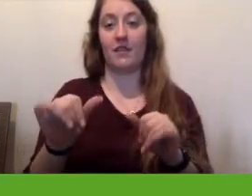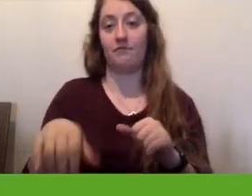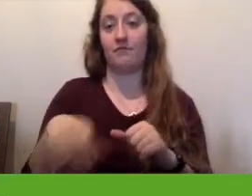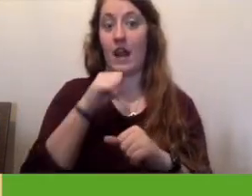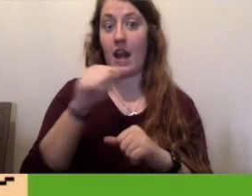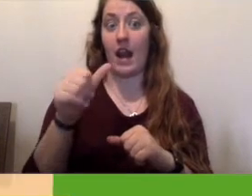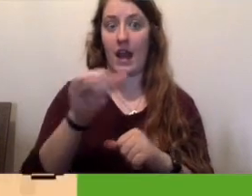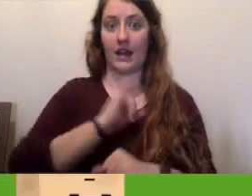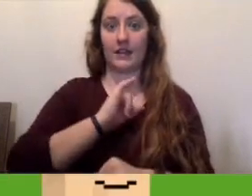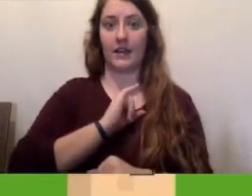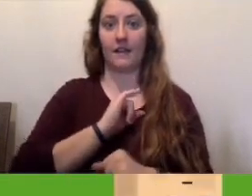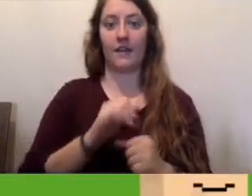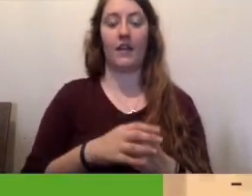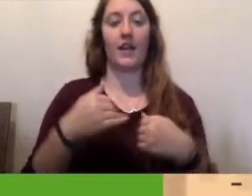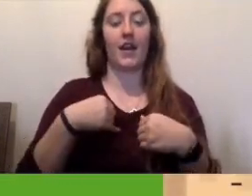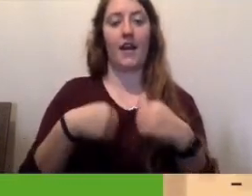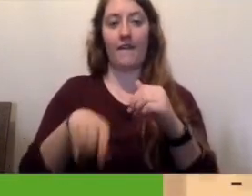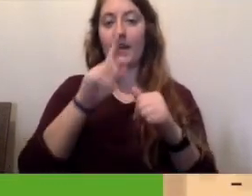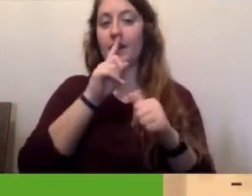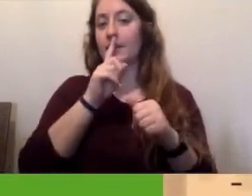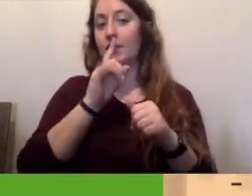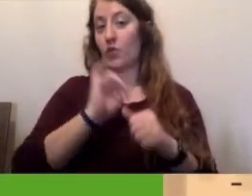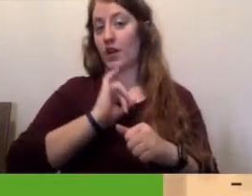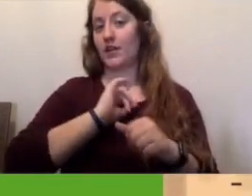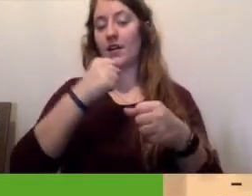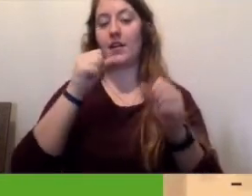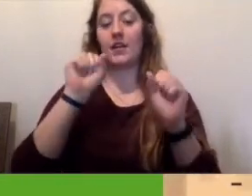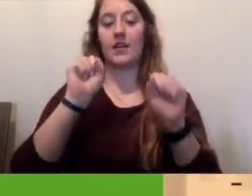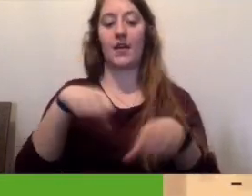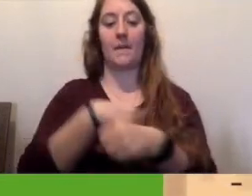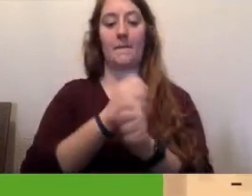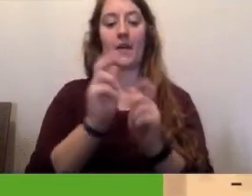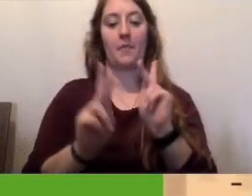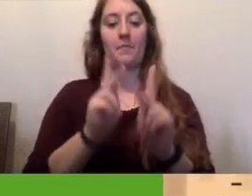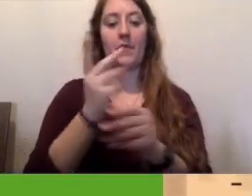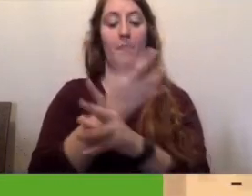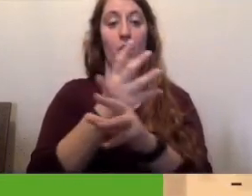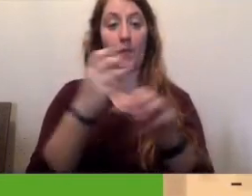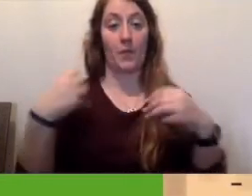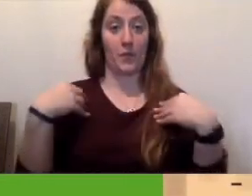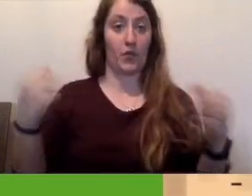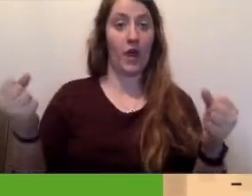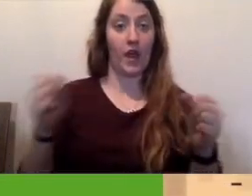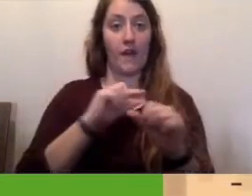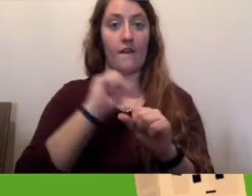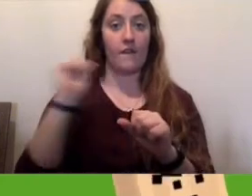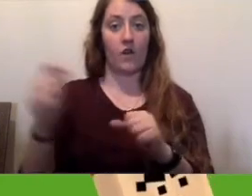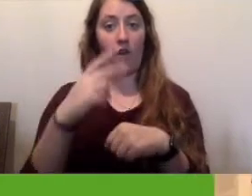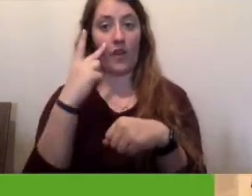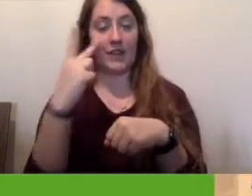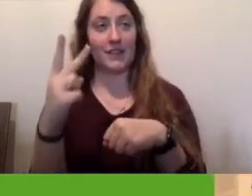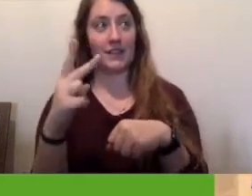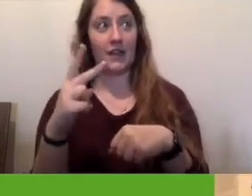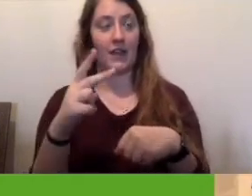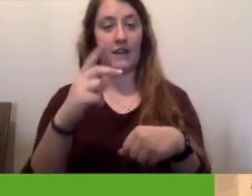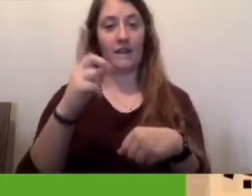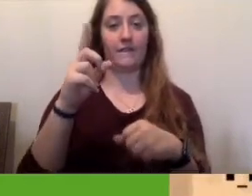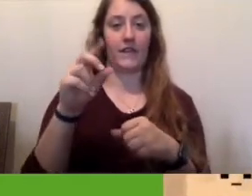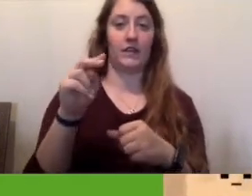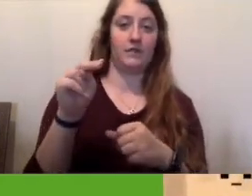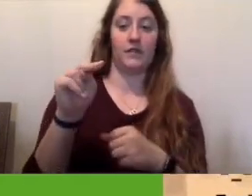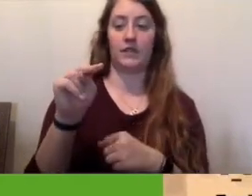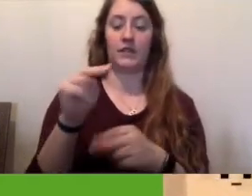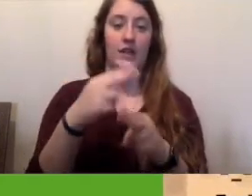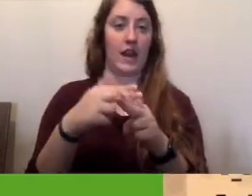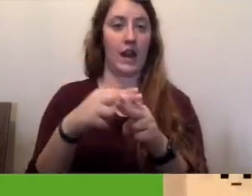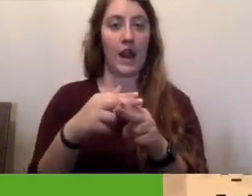secret identity to hide behind can make people pretty brave. And when all they see of you is a screen name or funny icon, they might forget they're dealing